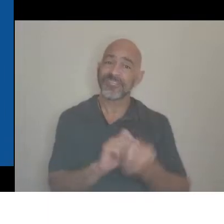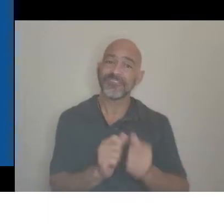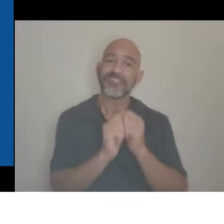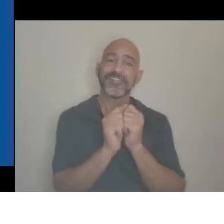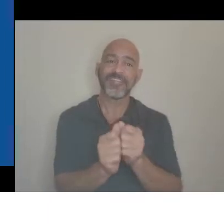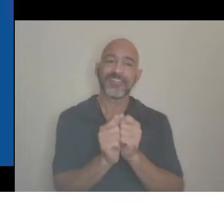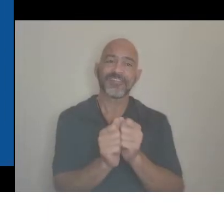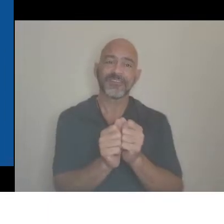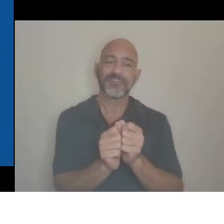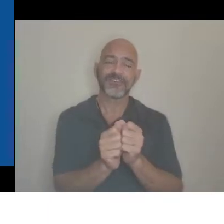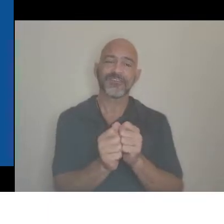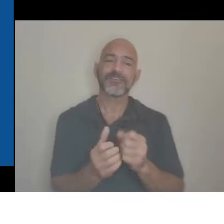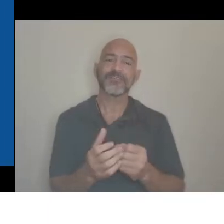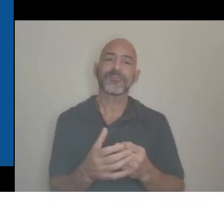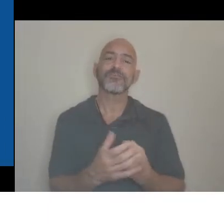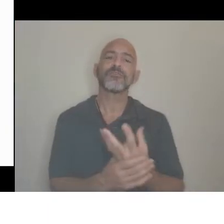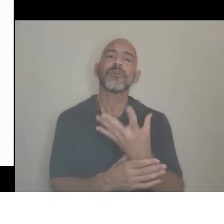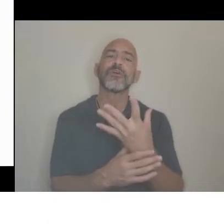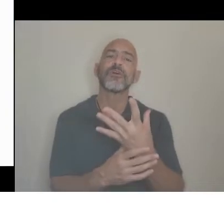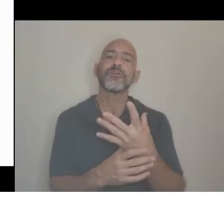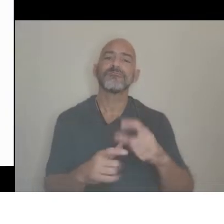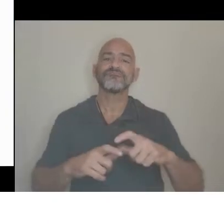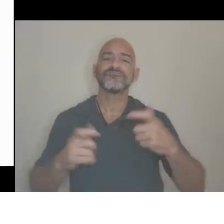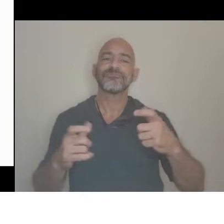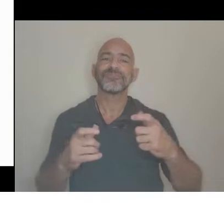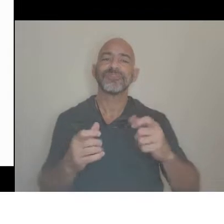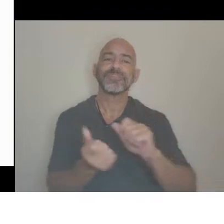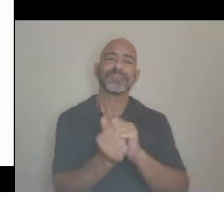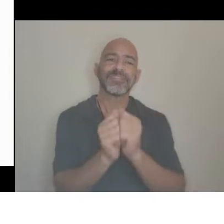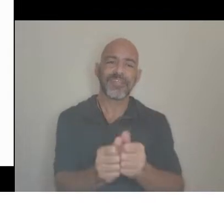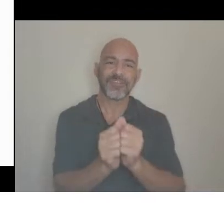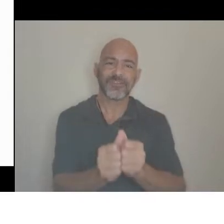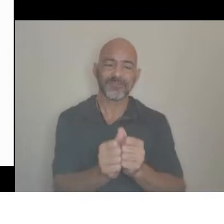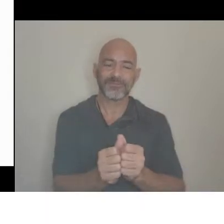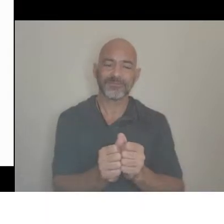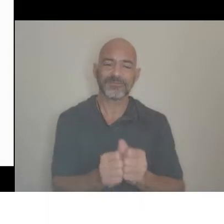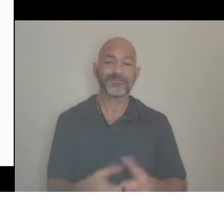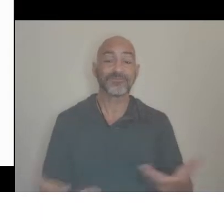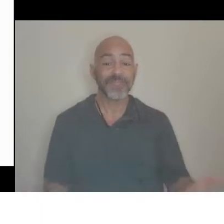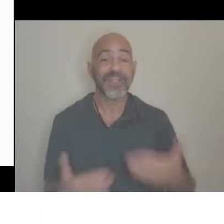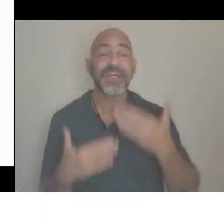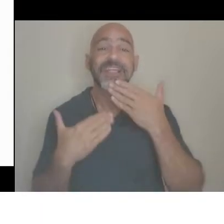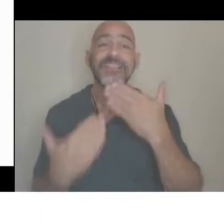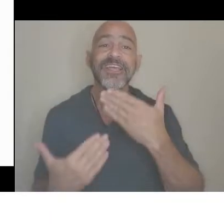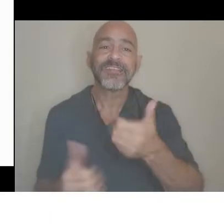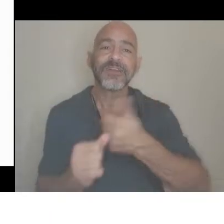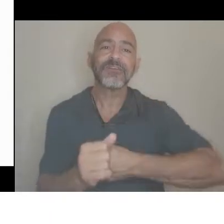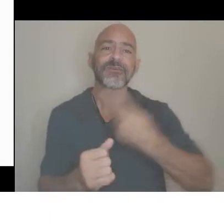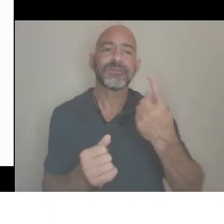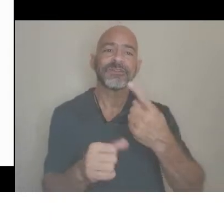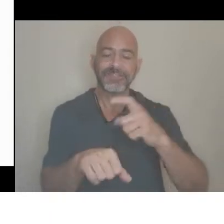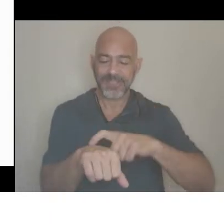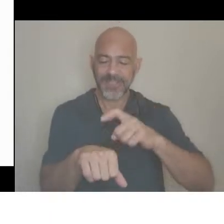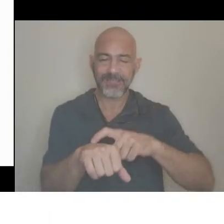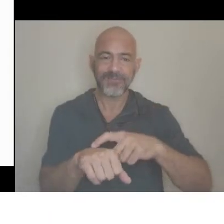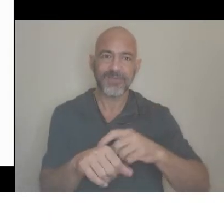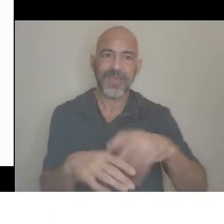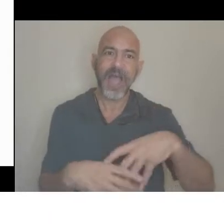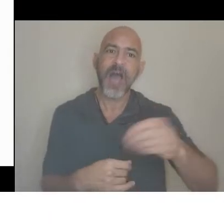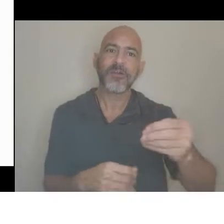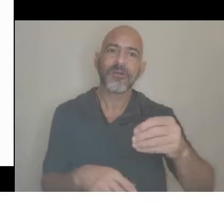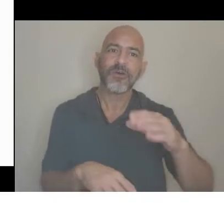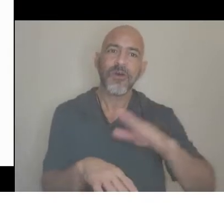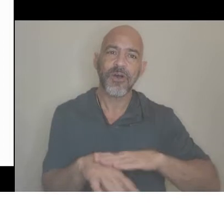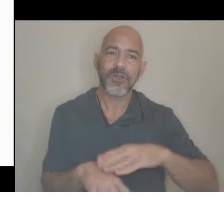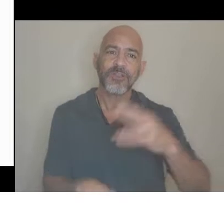Well, thank you everybody for taking time out on your Thursday, to spend